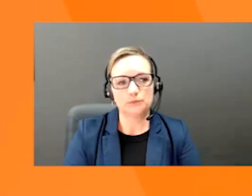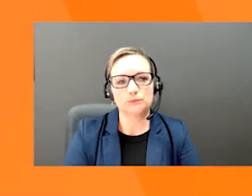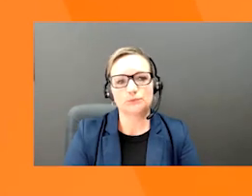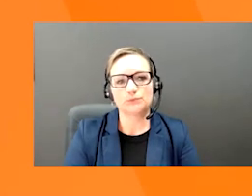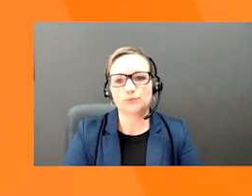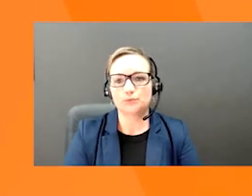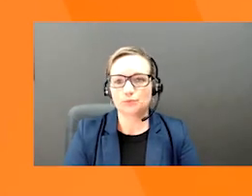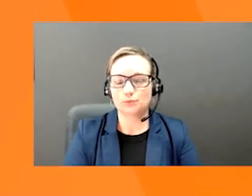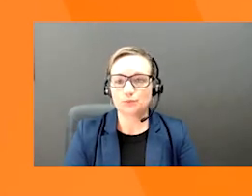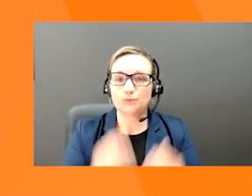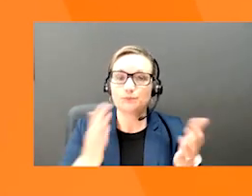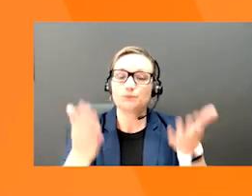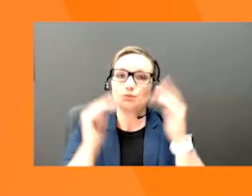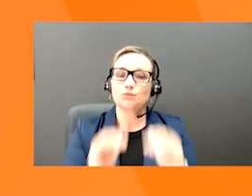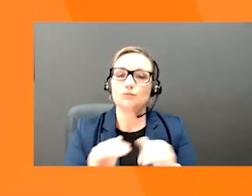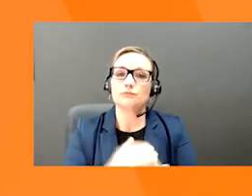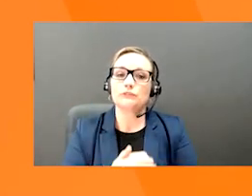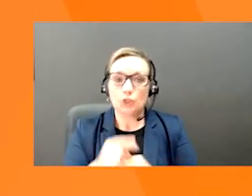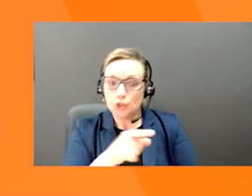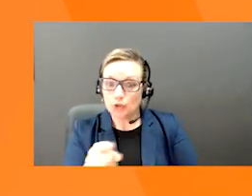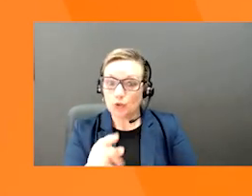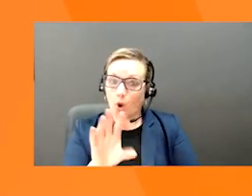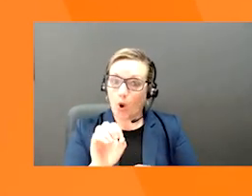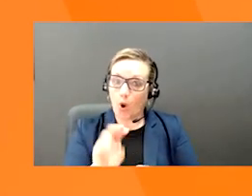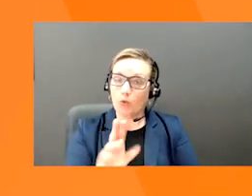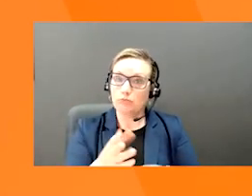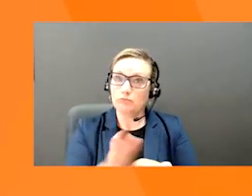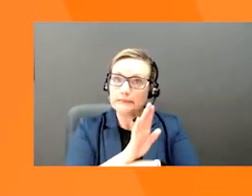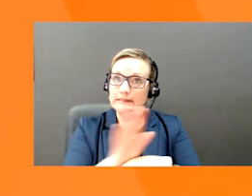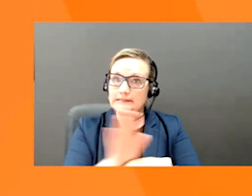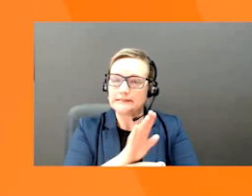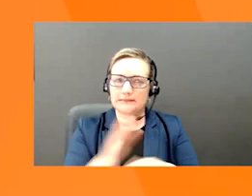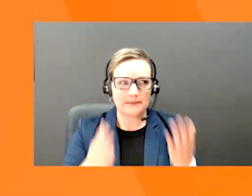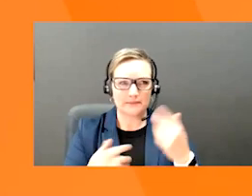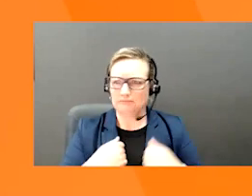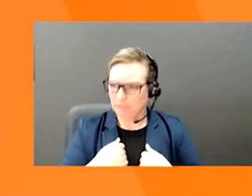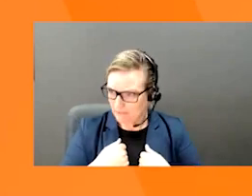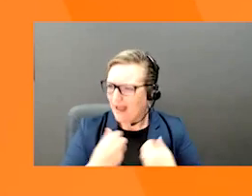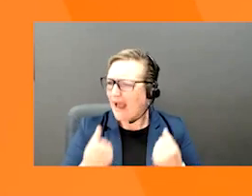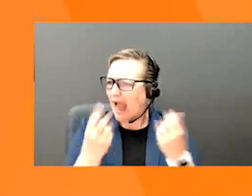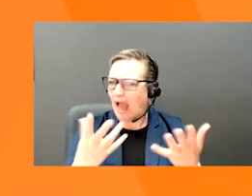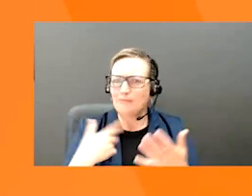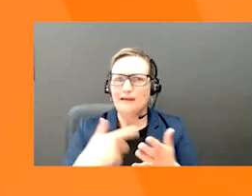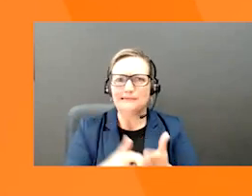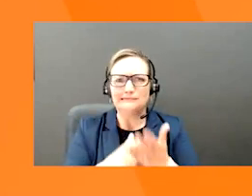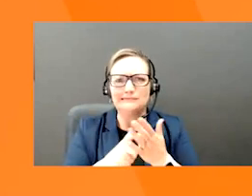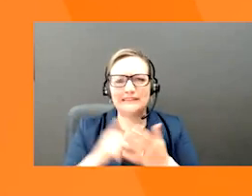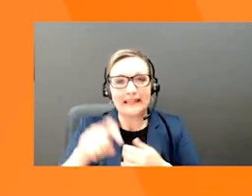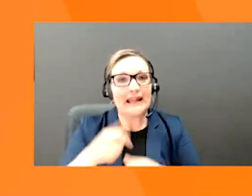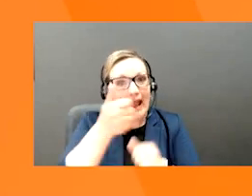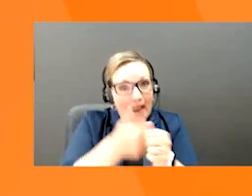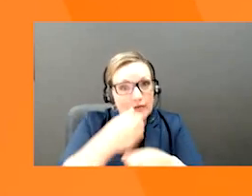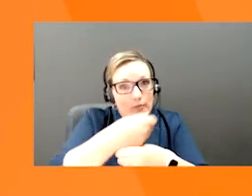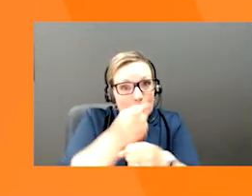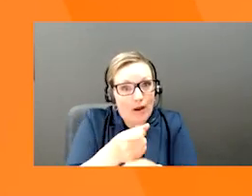Something that small owners must think about is how many barcodes do you need? Remember, when every product requires a unique